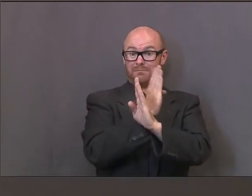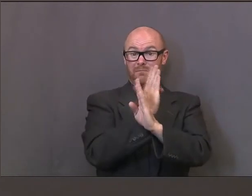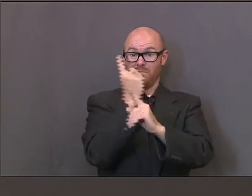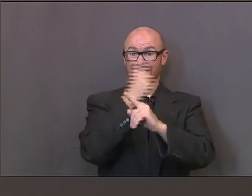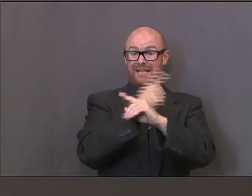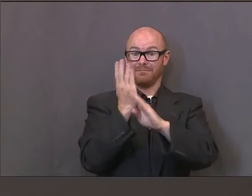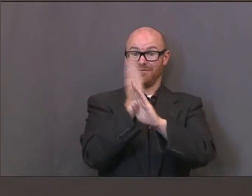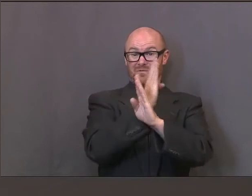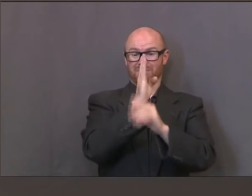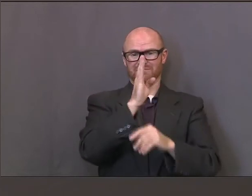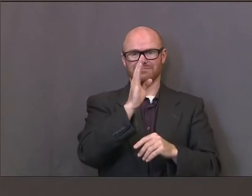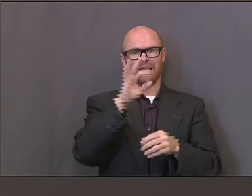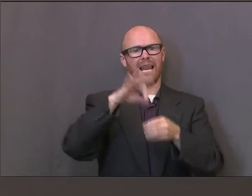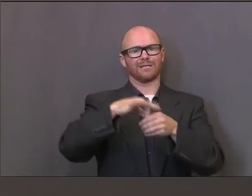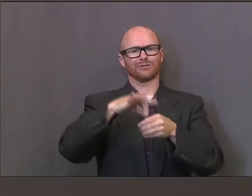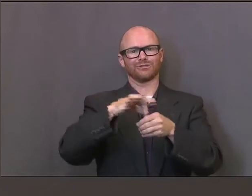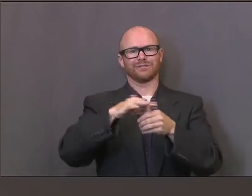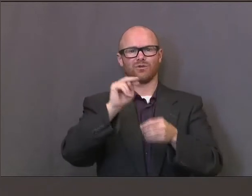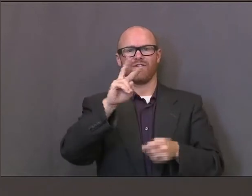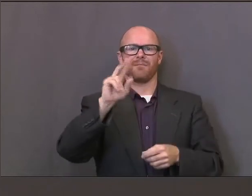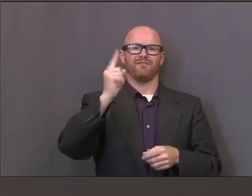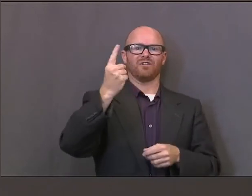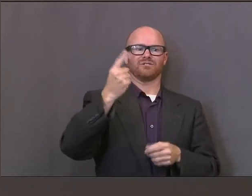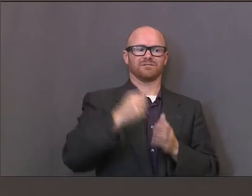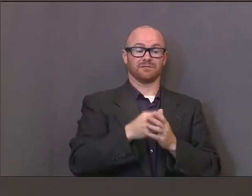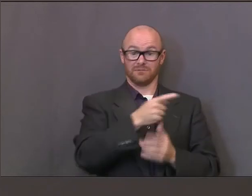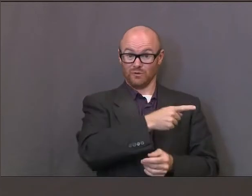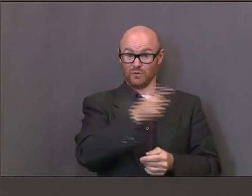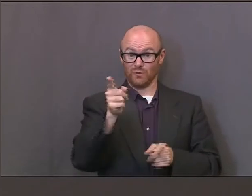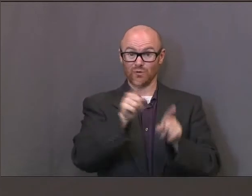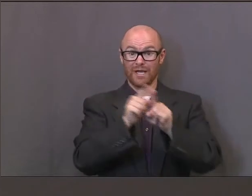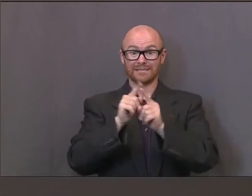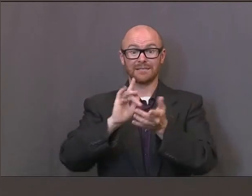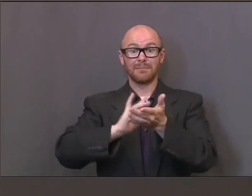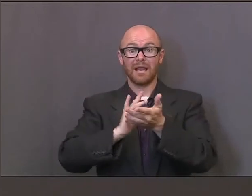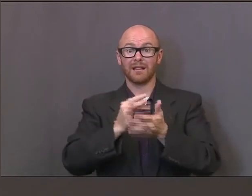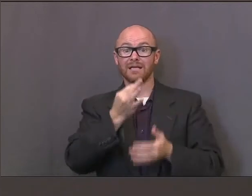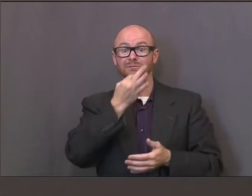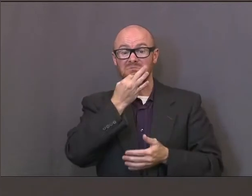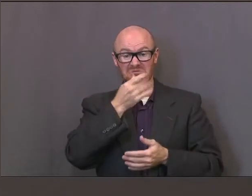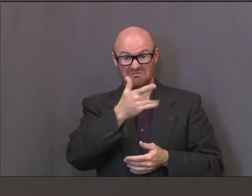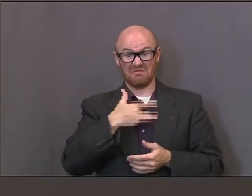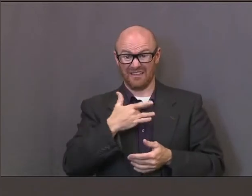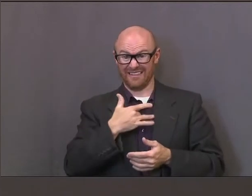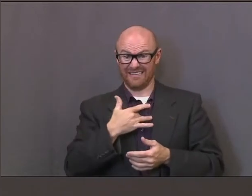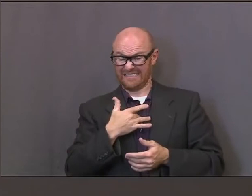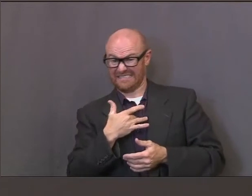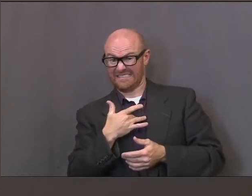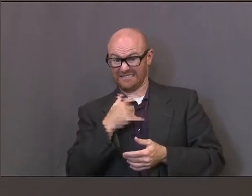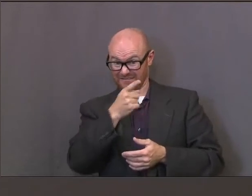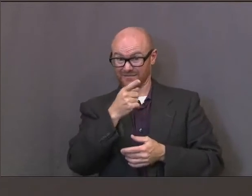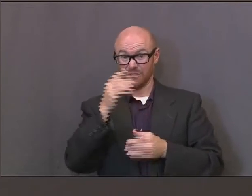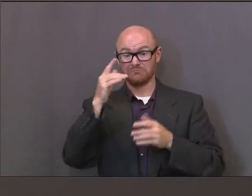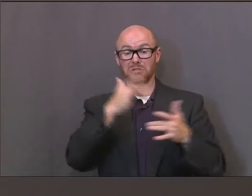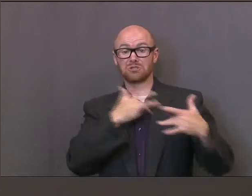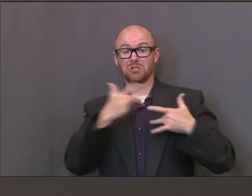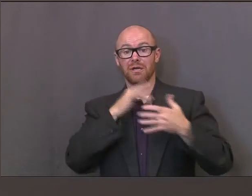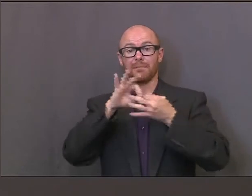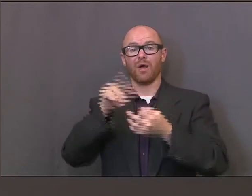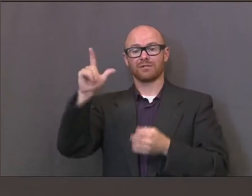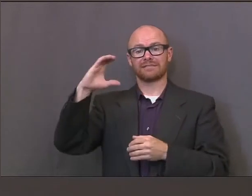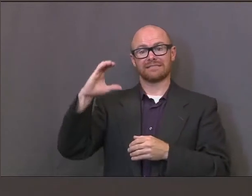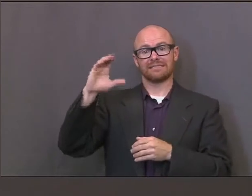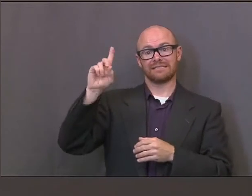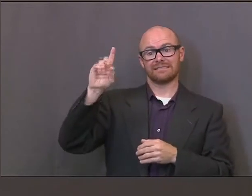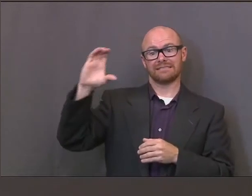Taking all of that together, are you, as medical experts, concerned in any way about the credibility of the CDC right now? So